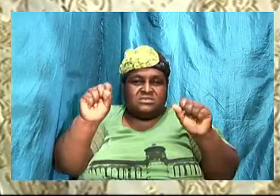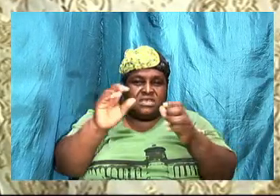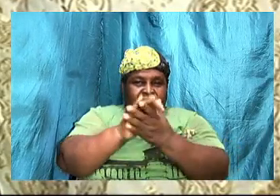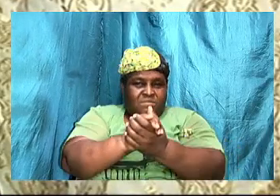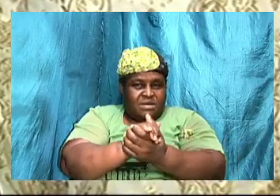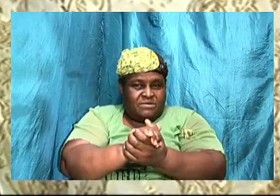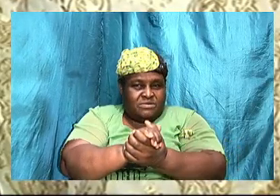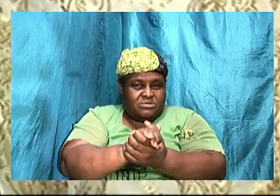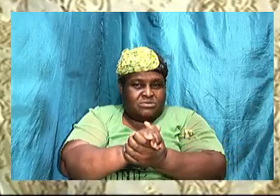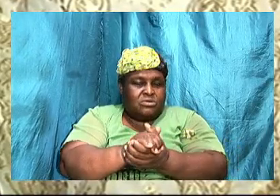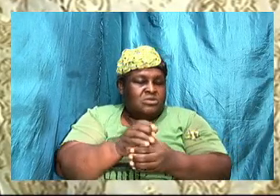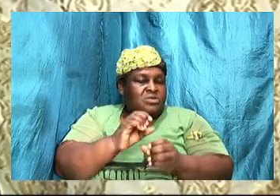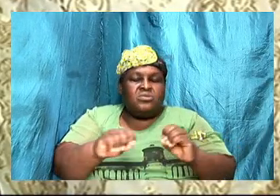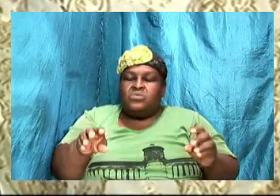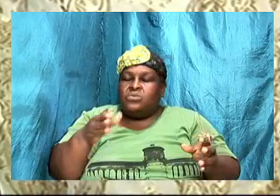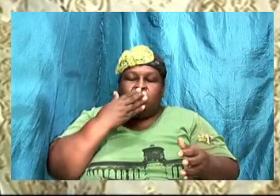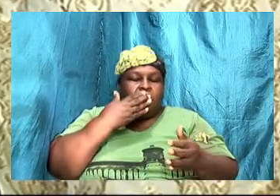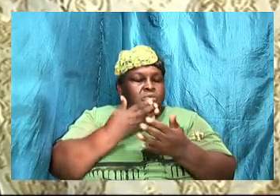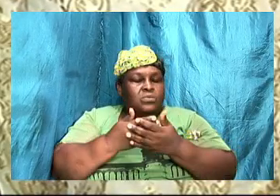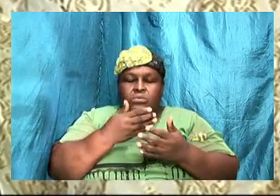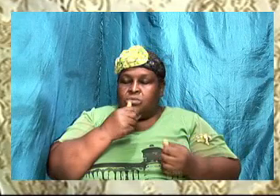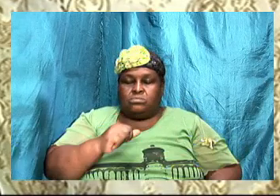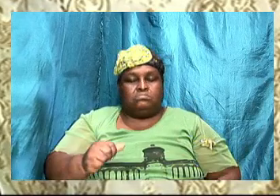just don't look good at all.